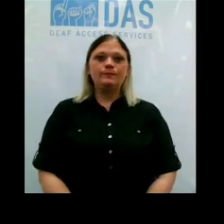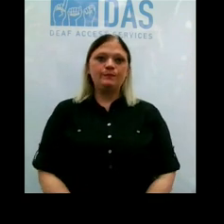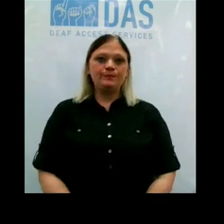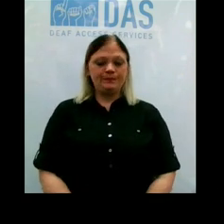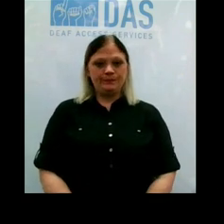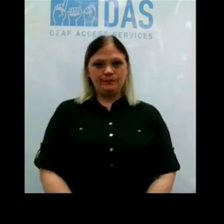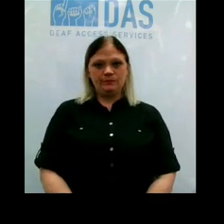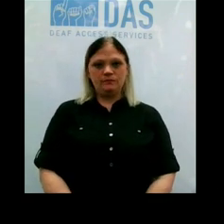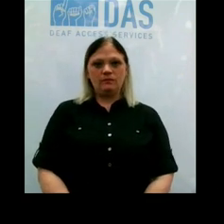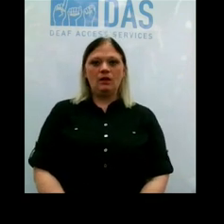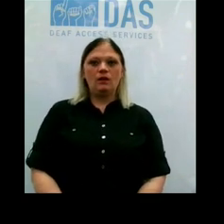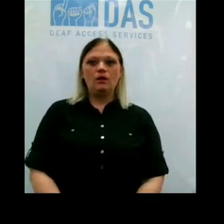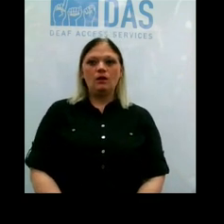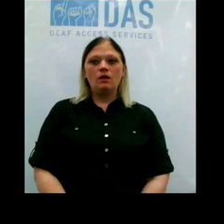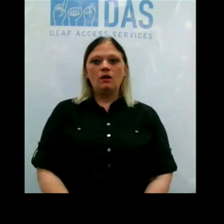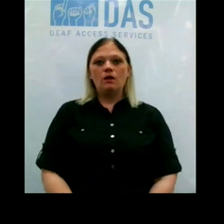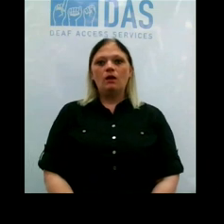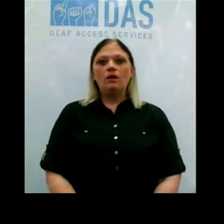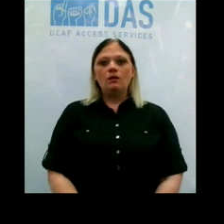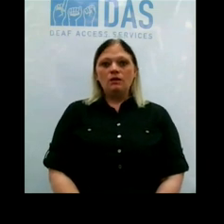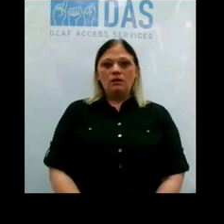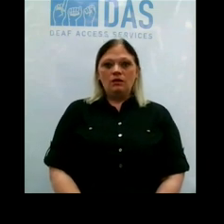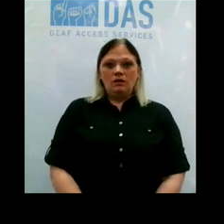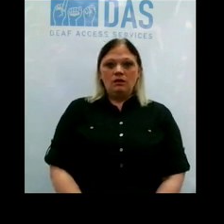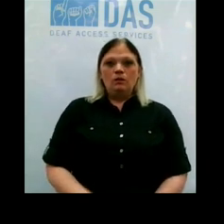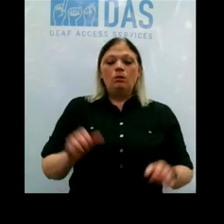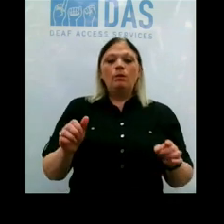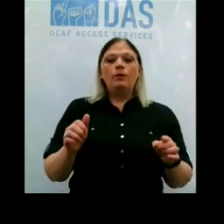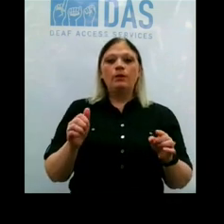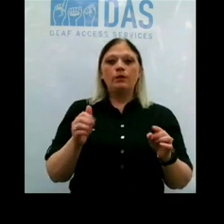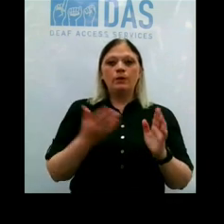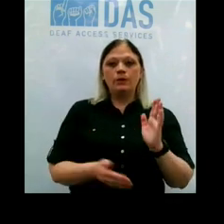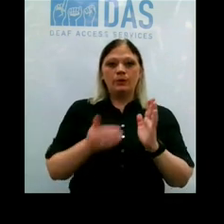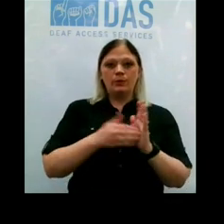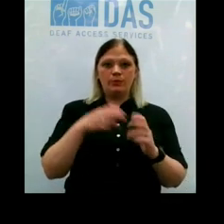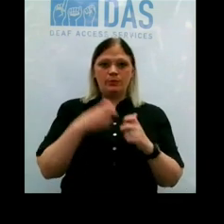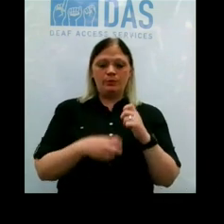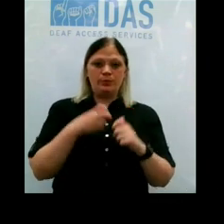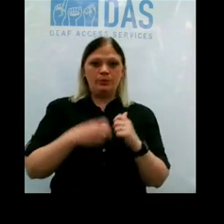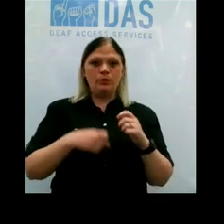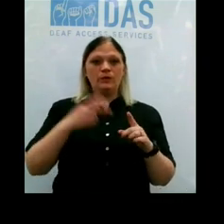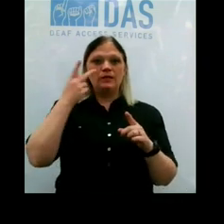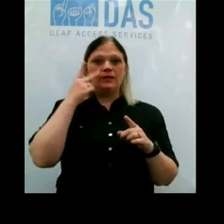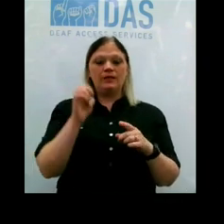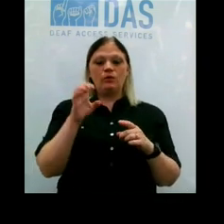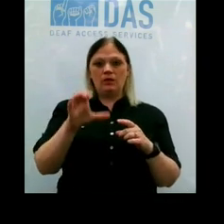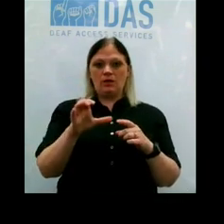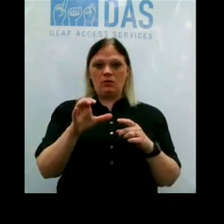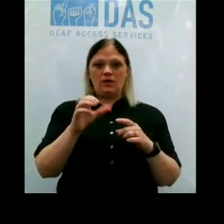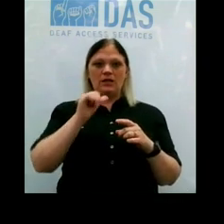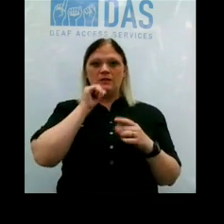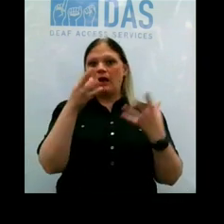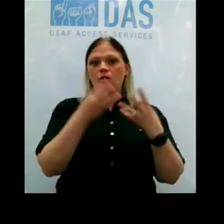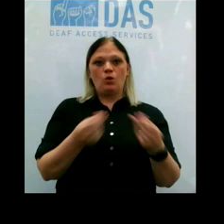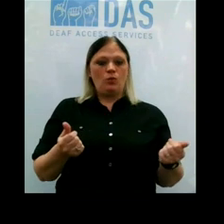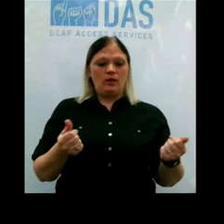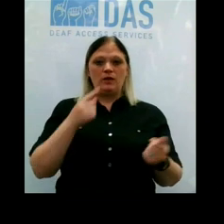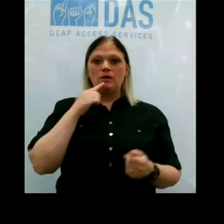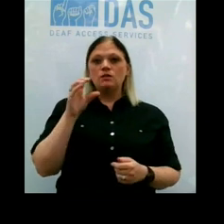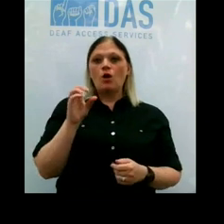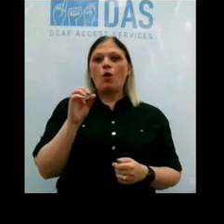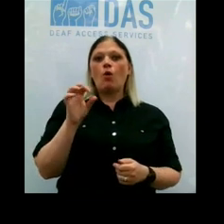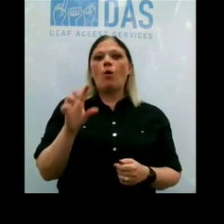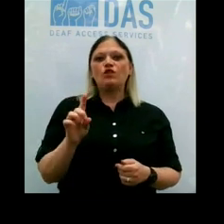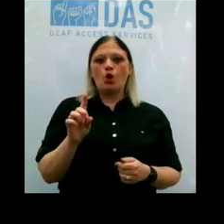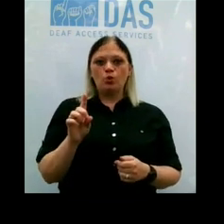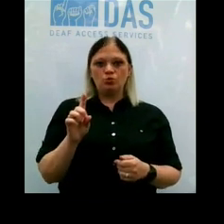Another problem that we're still seeing in Erie County that hasn't gone away is our overdoses being